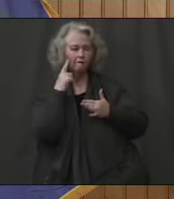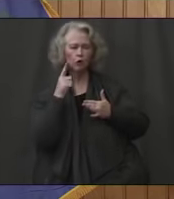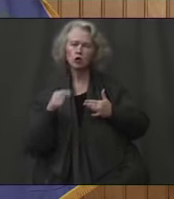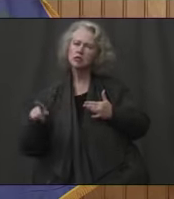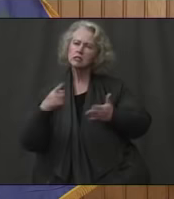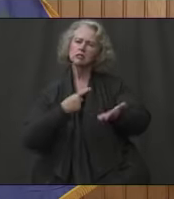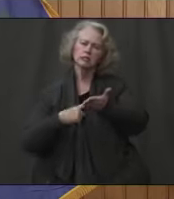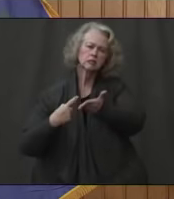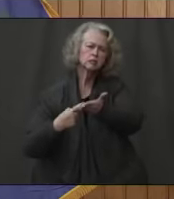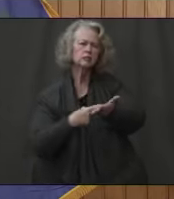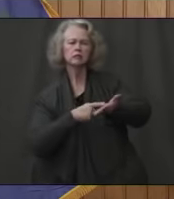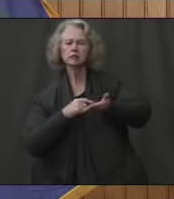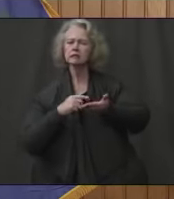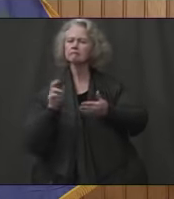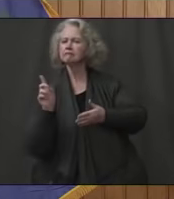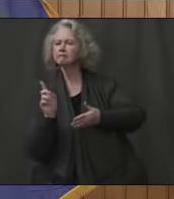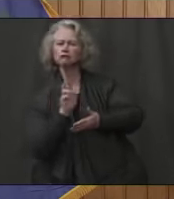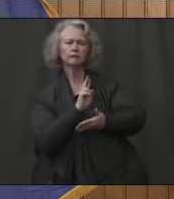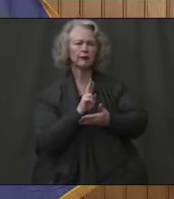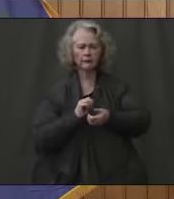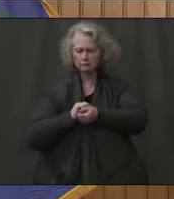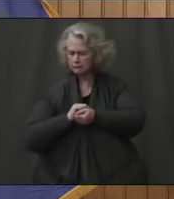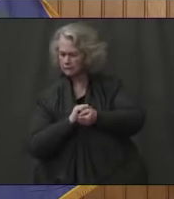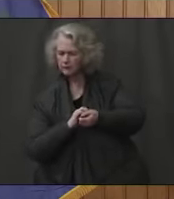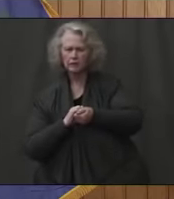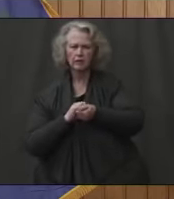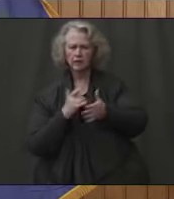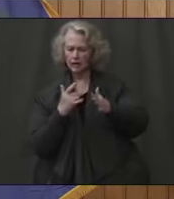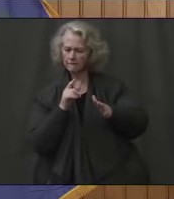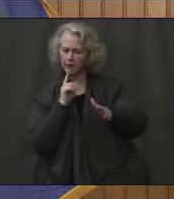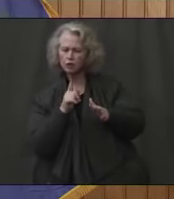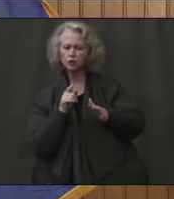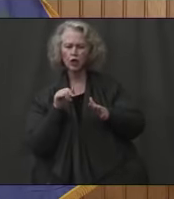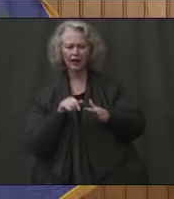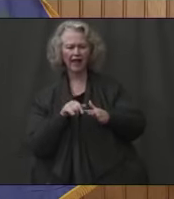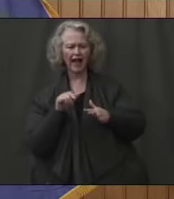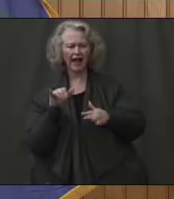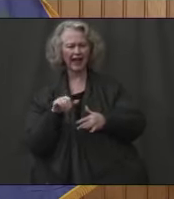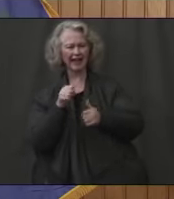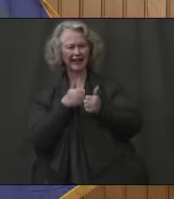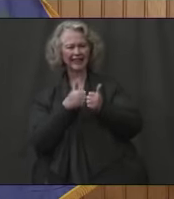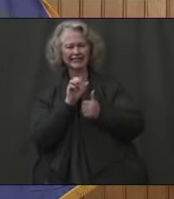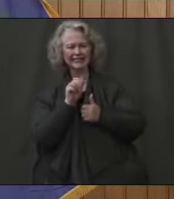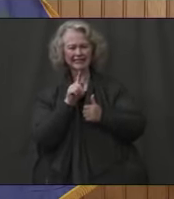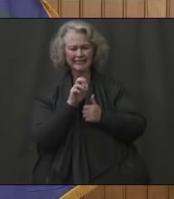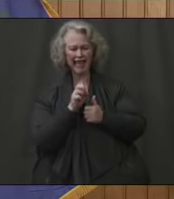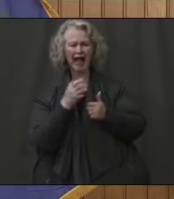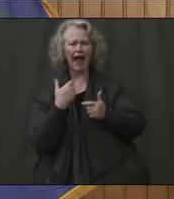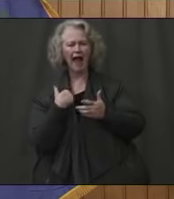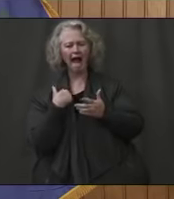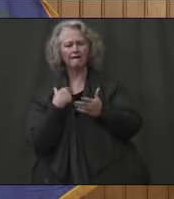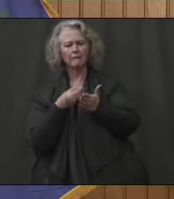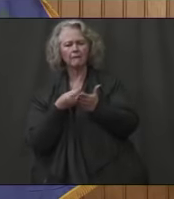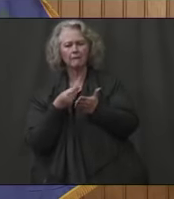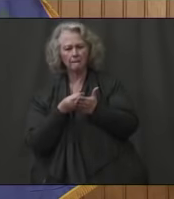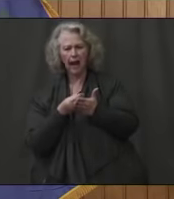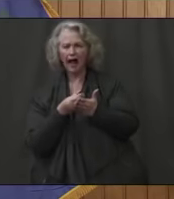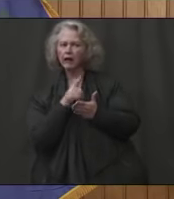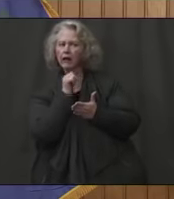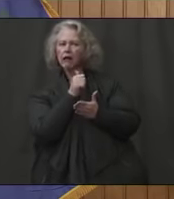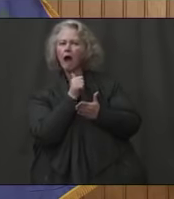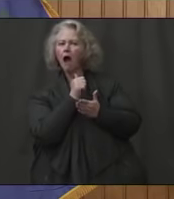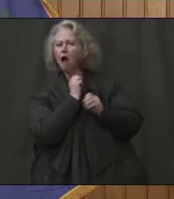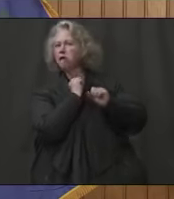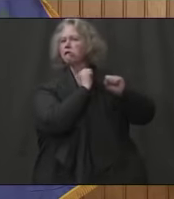the states had some discretionary money with not a lot of strings attached that we'd be able to put to work.